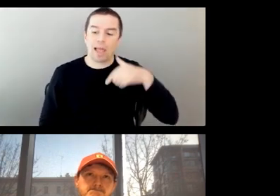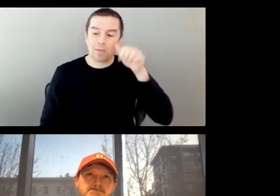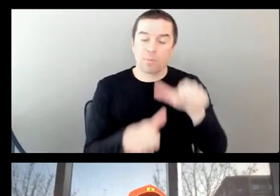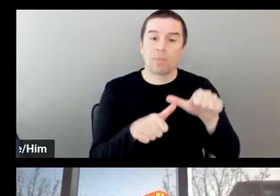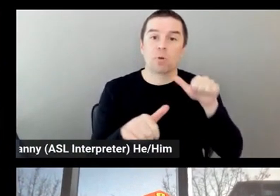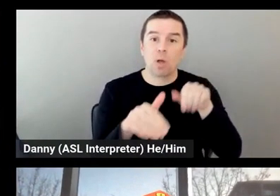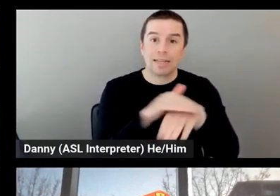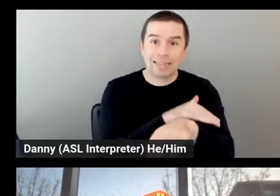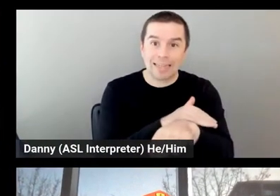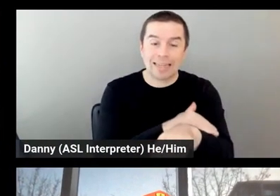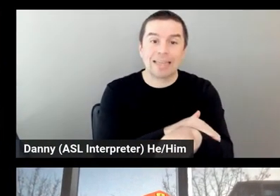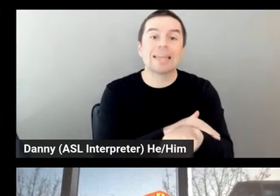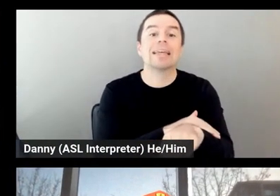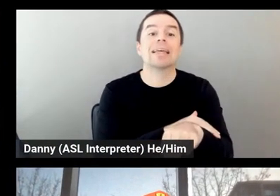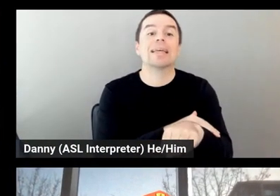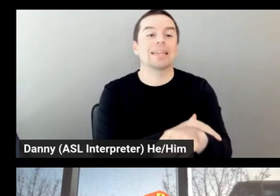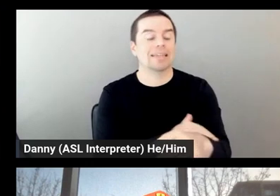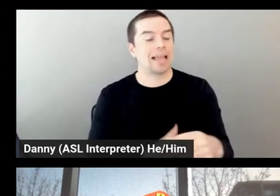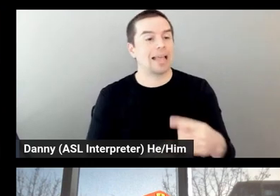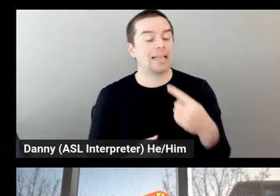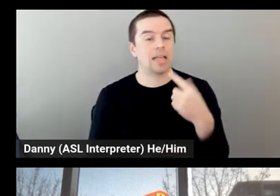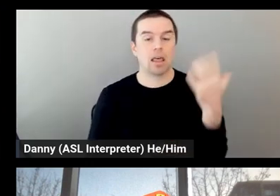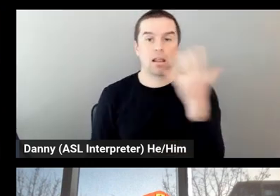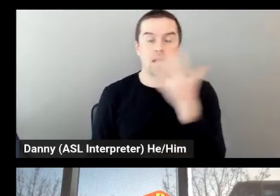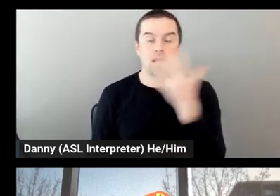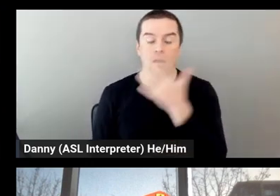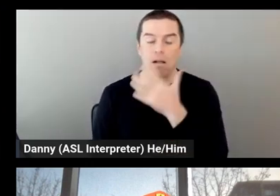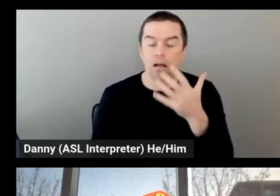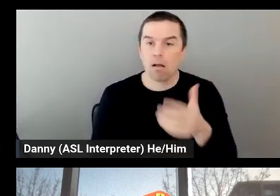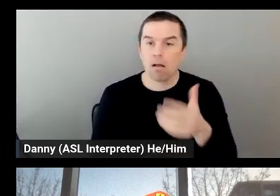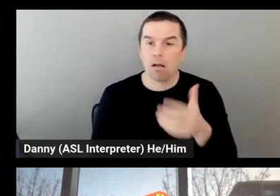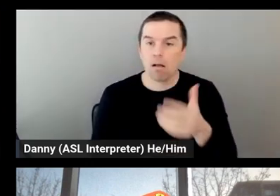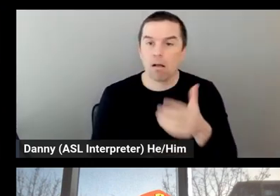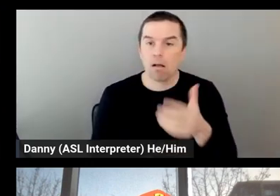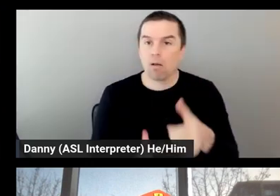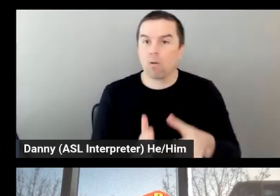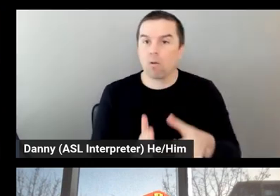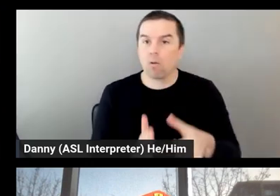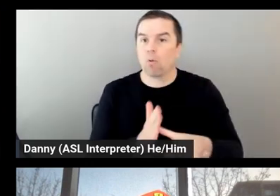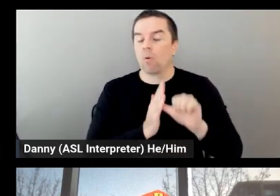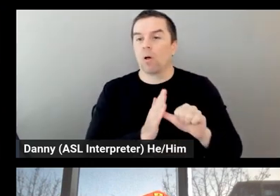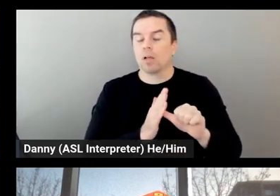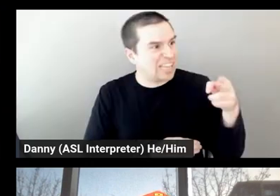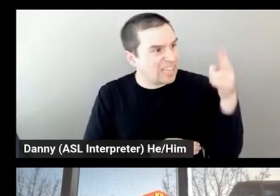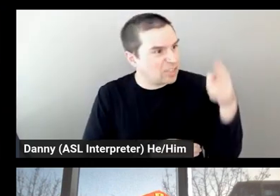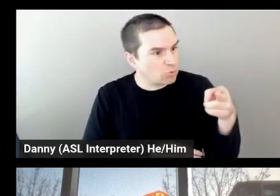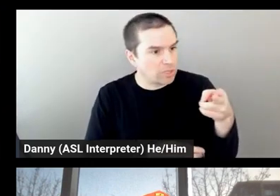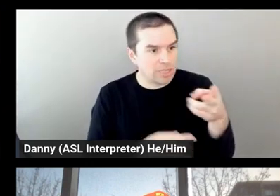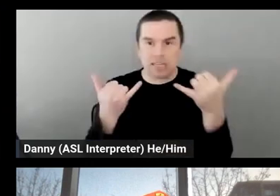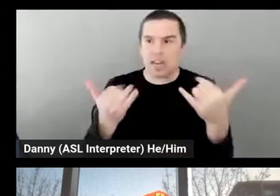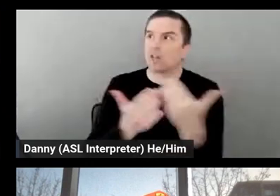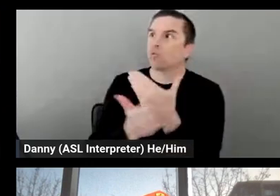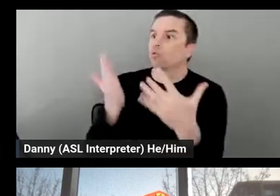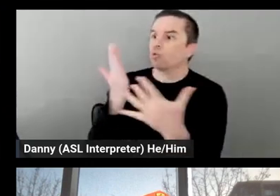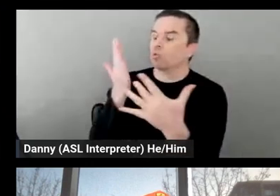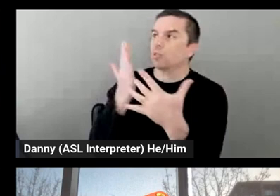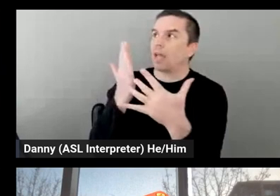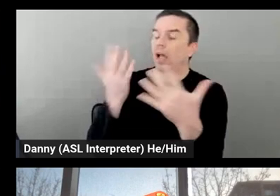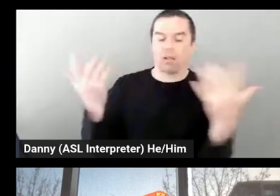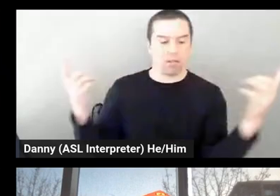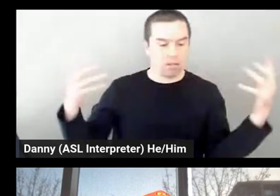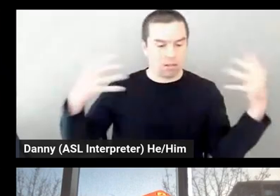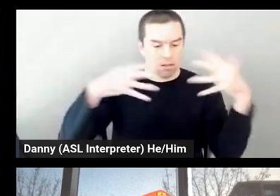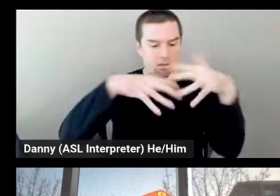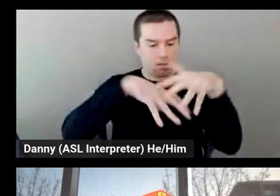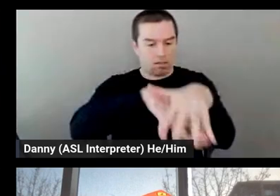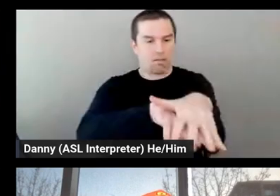and today's innovation meets. And, you know, the facilities definitely talk to that. The people who welcome you